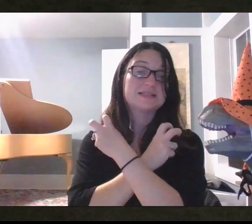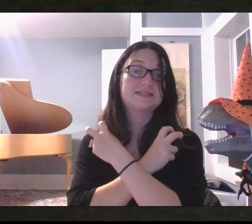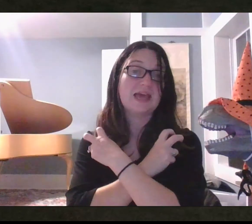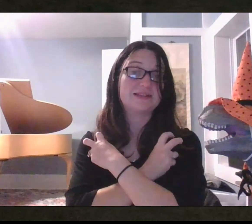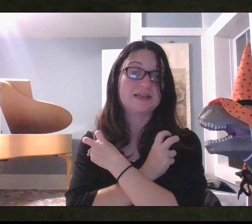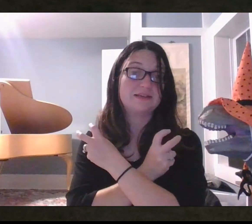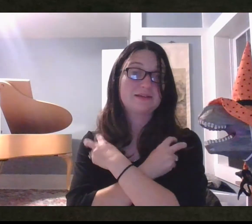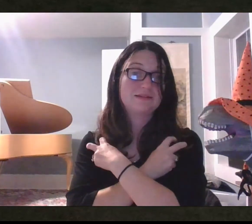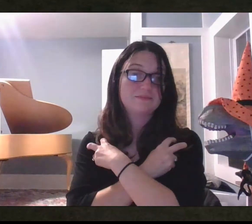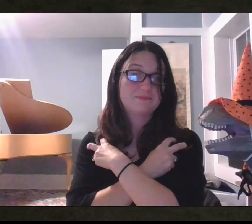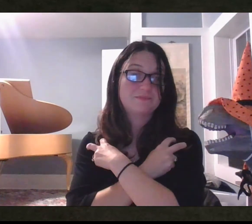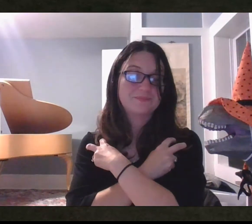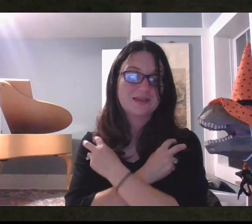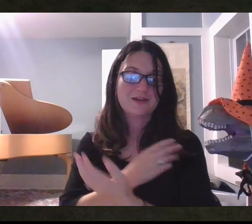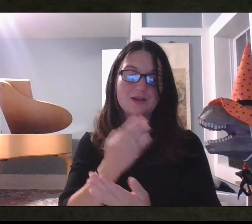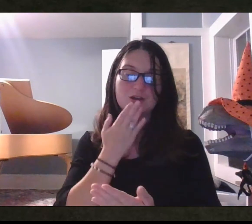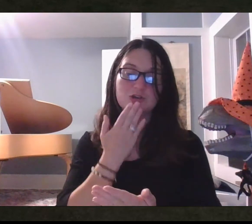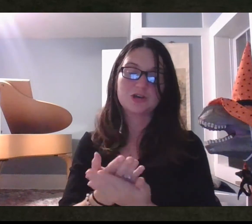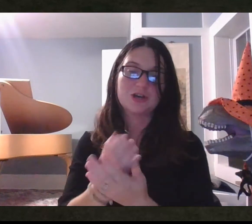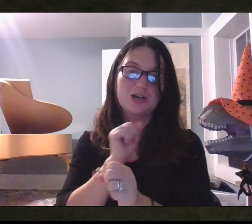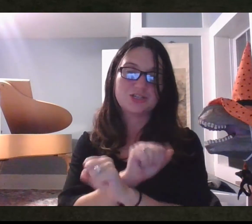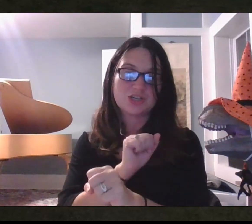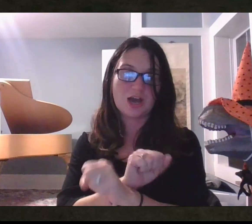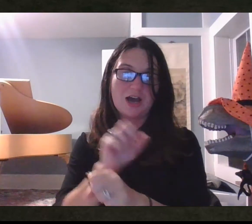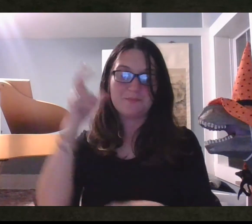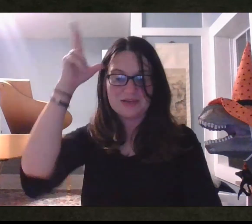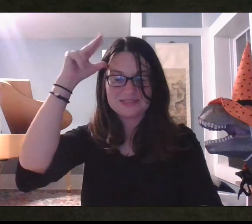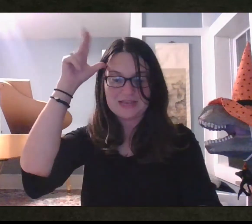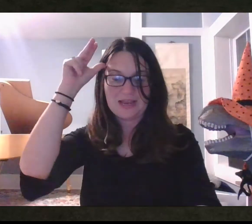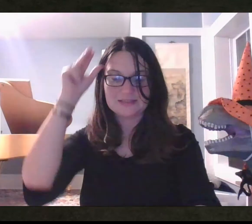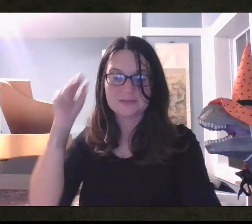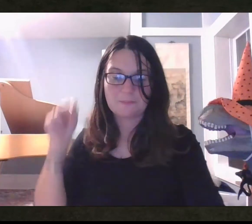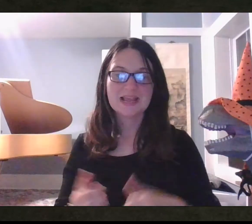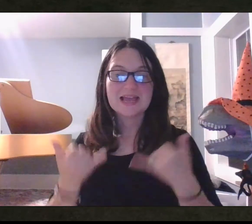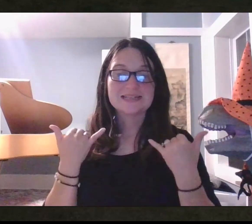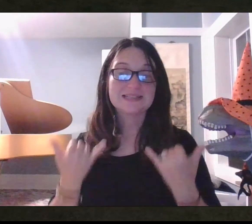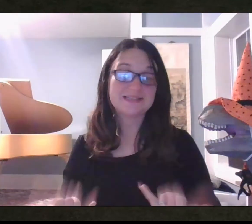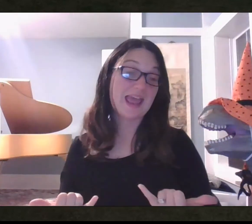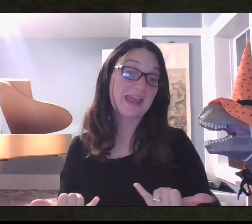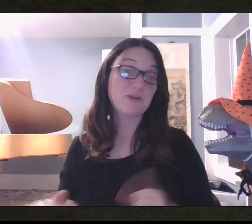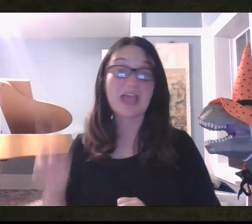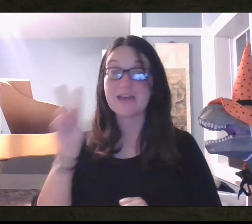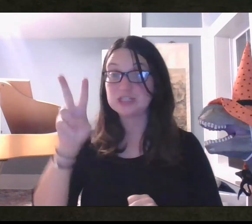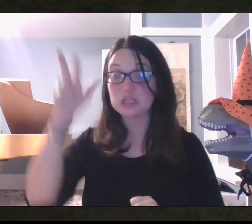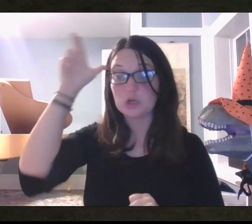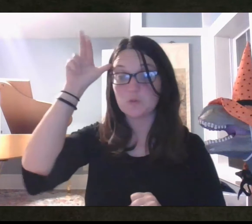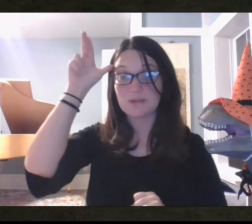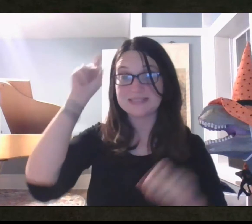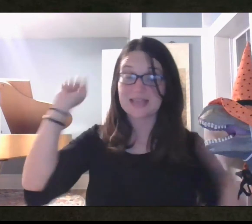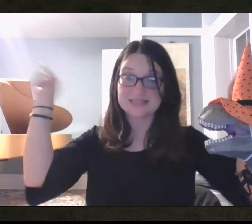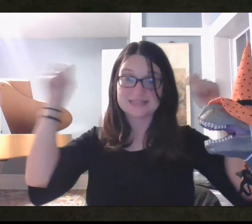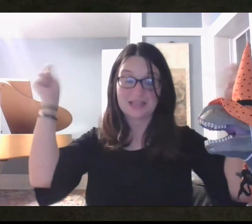Mustangs. Skeleton. Good job, Mustangs. Today, we have